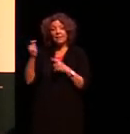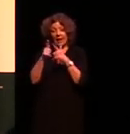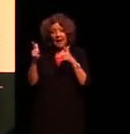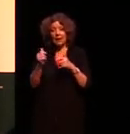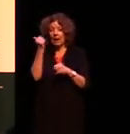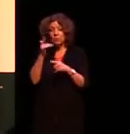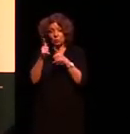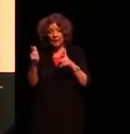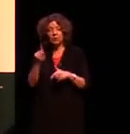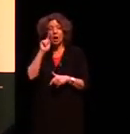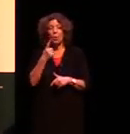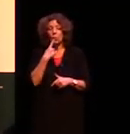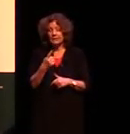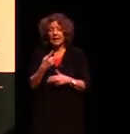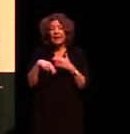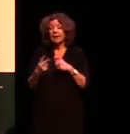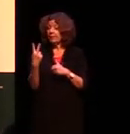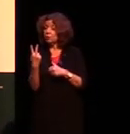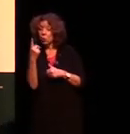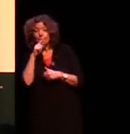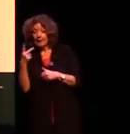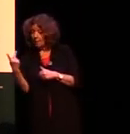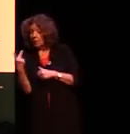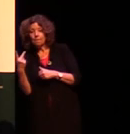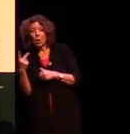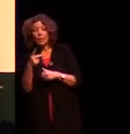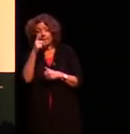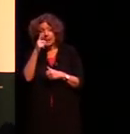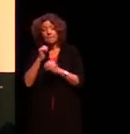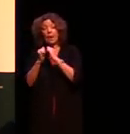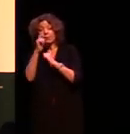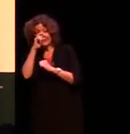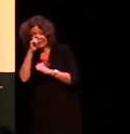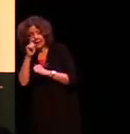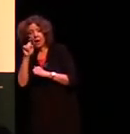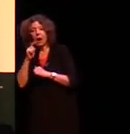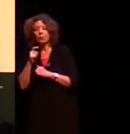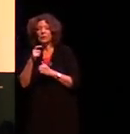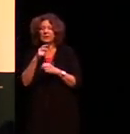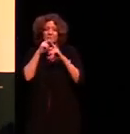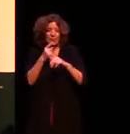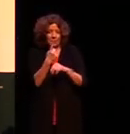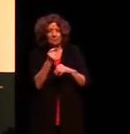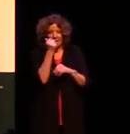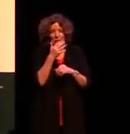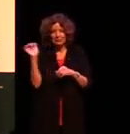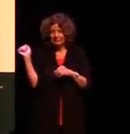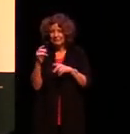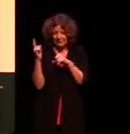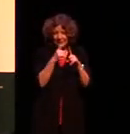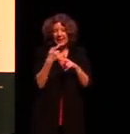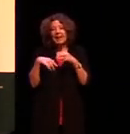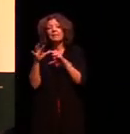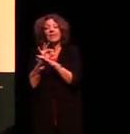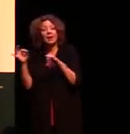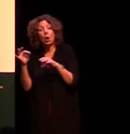I would say if the two people are related as siblings I would say and if the two people